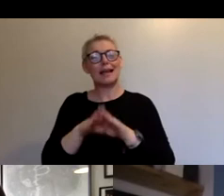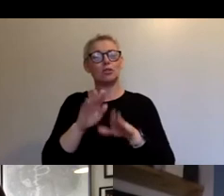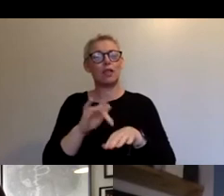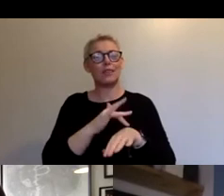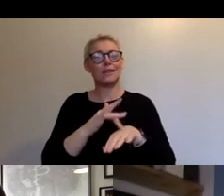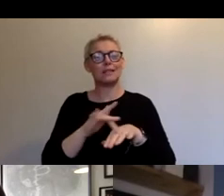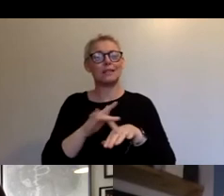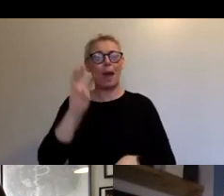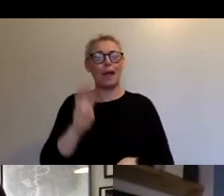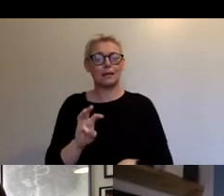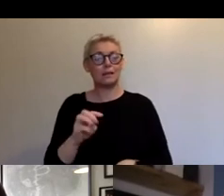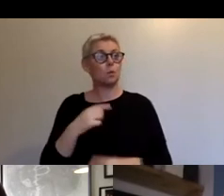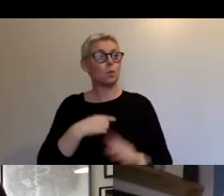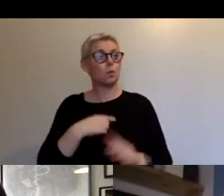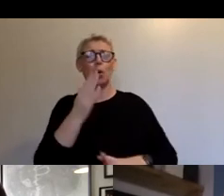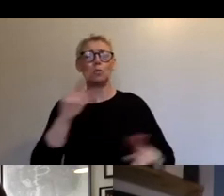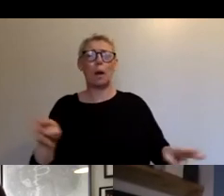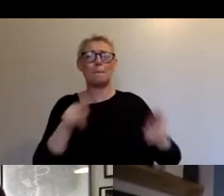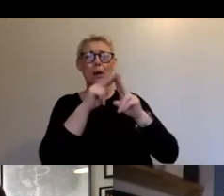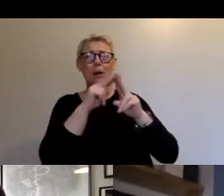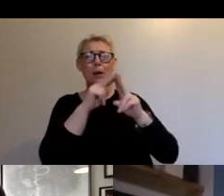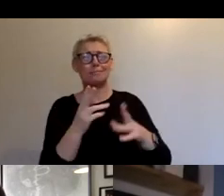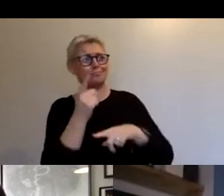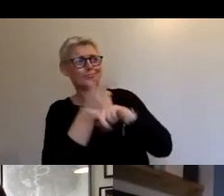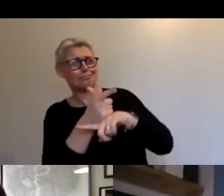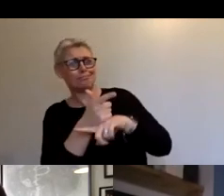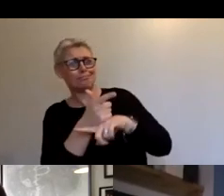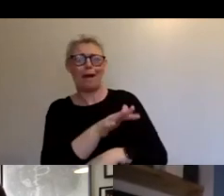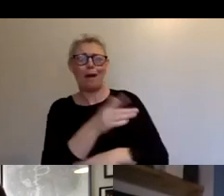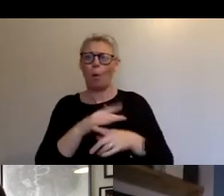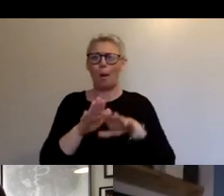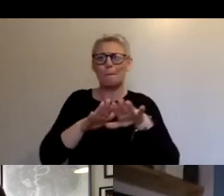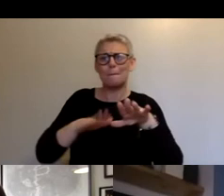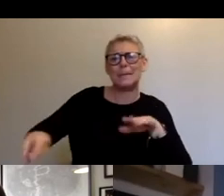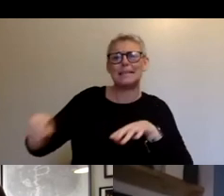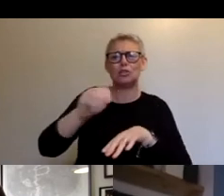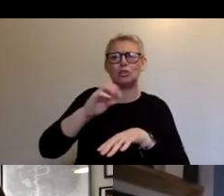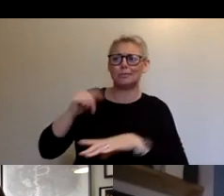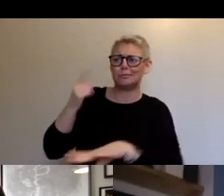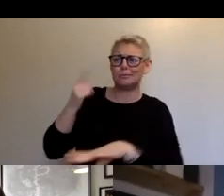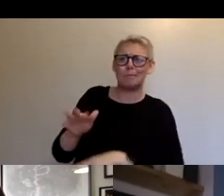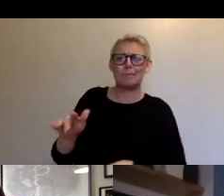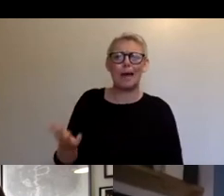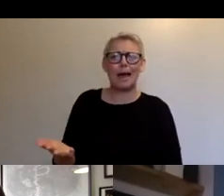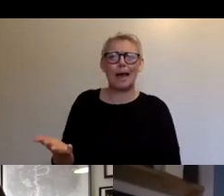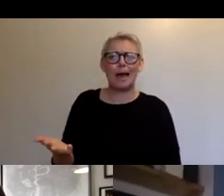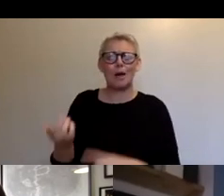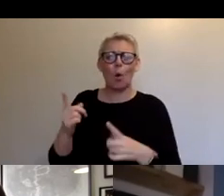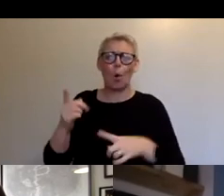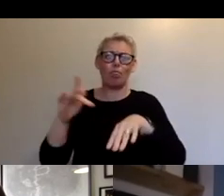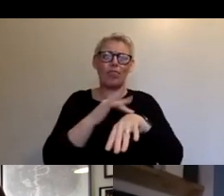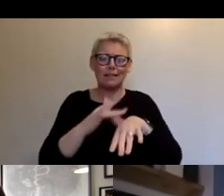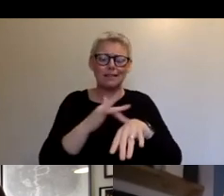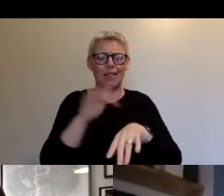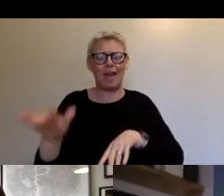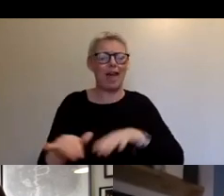or like, uh, on a beach or very rarely in a theater space. We were, we were usually somewhere